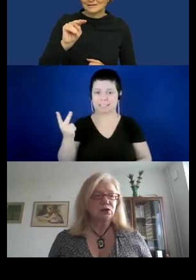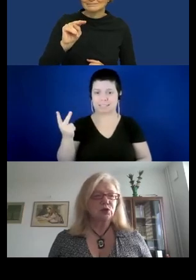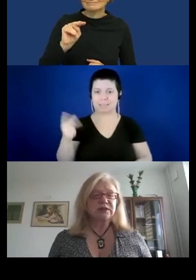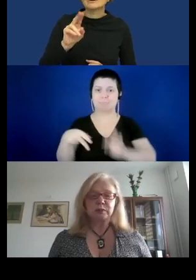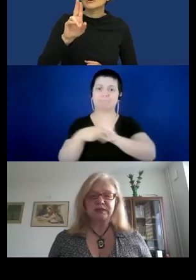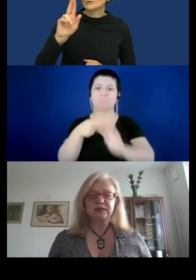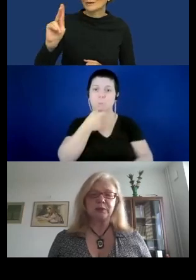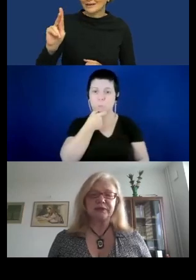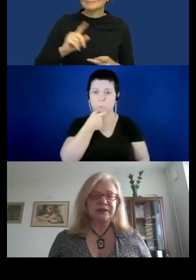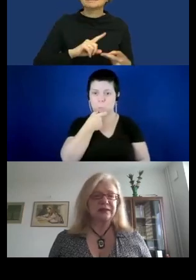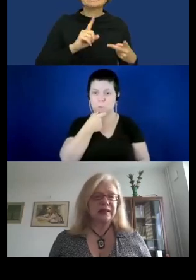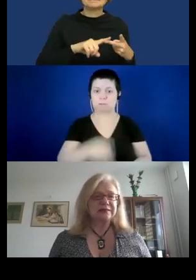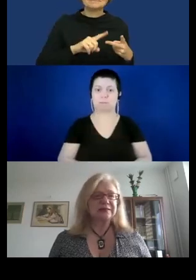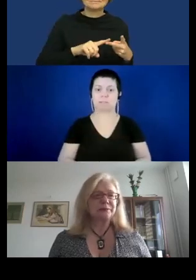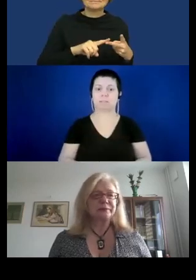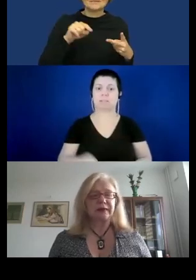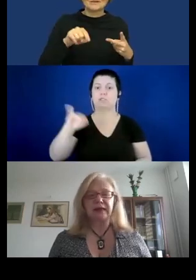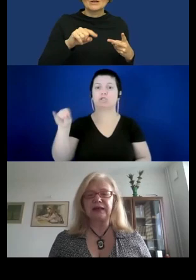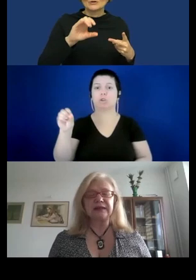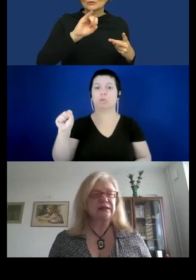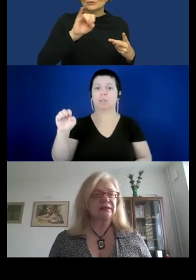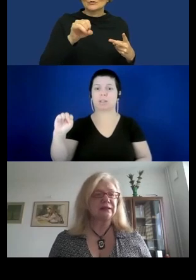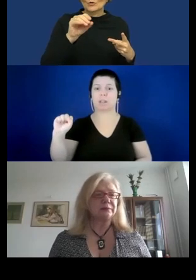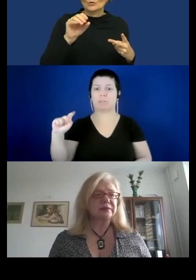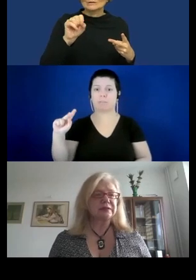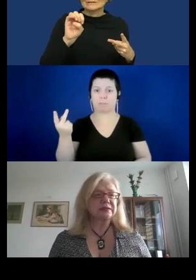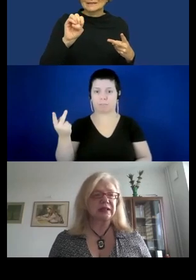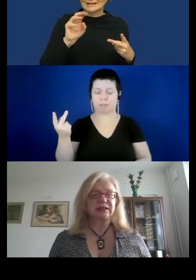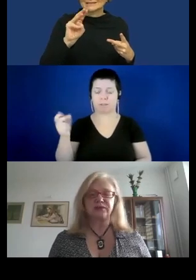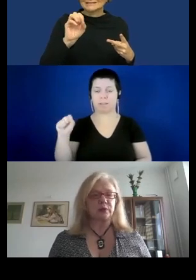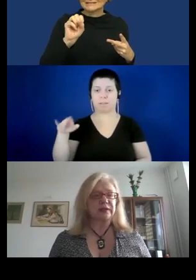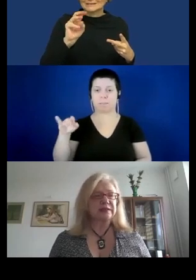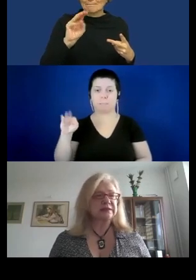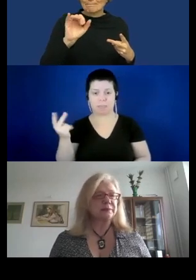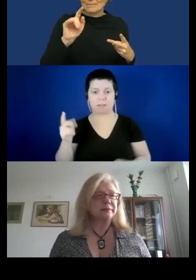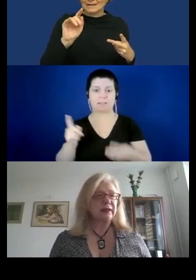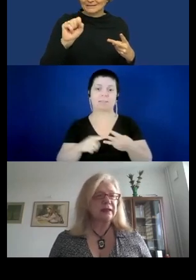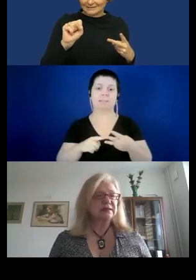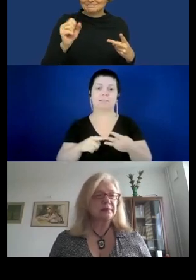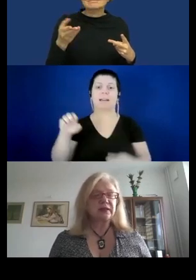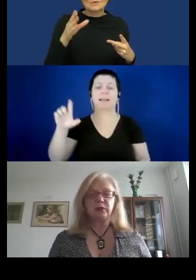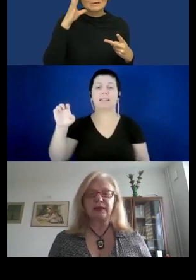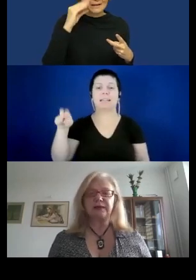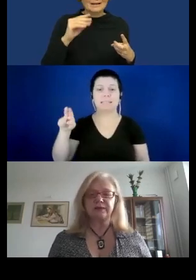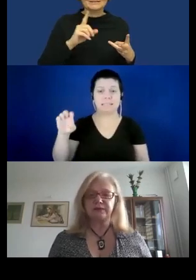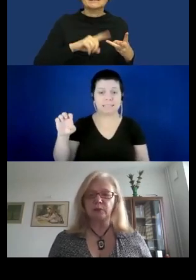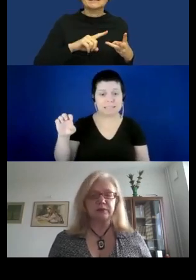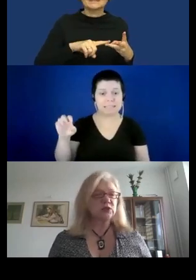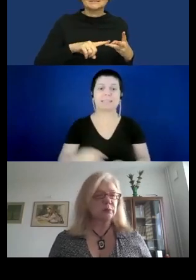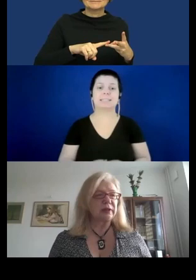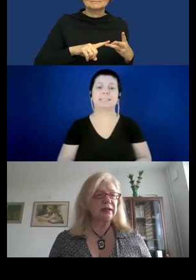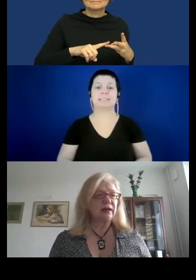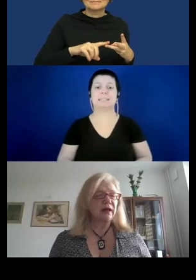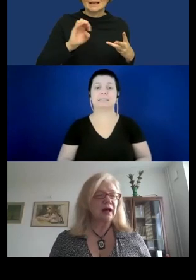Josie Smith from the Netherlands, Eleni Strati from Greece, Sabrina Weller from